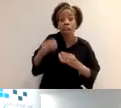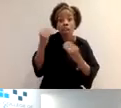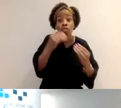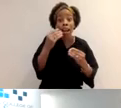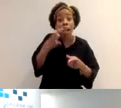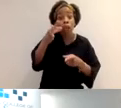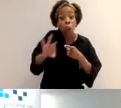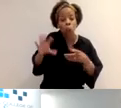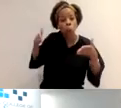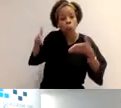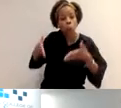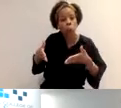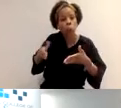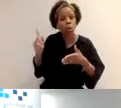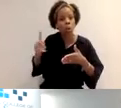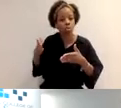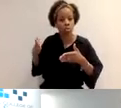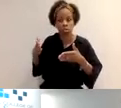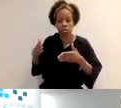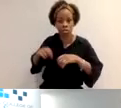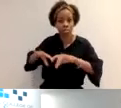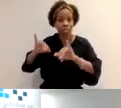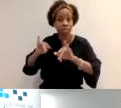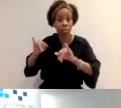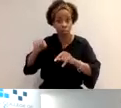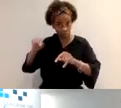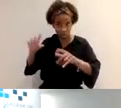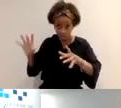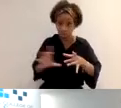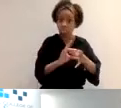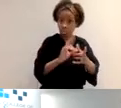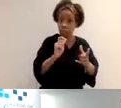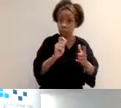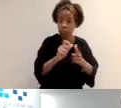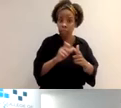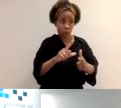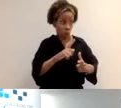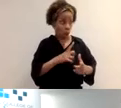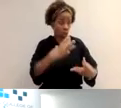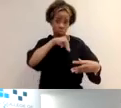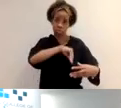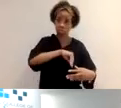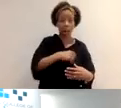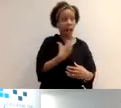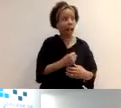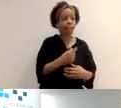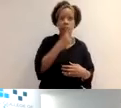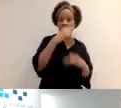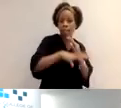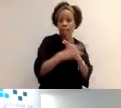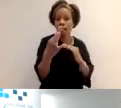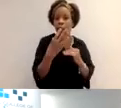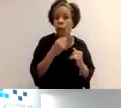Again, all of this is relevant to your CPD though, because it would have benefited, um, your practice and also your service users. So